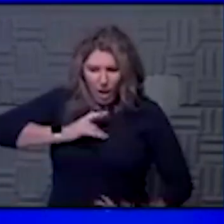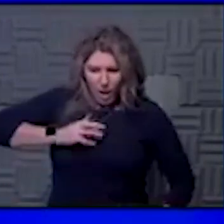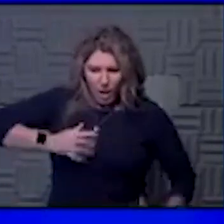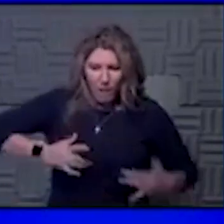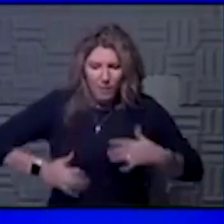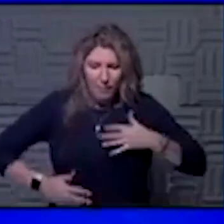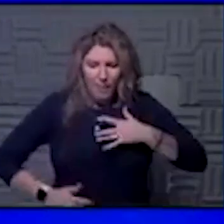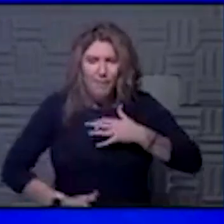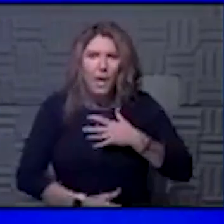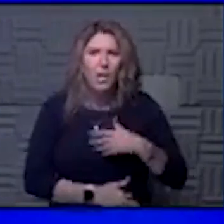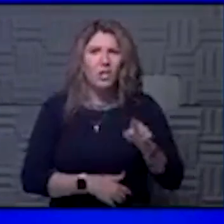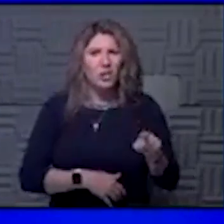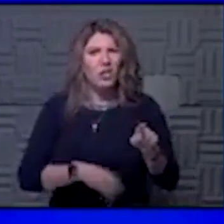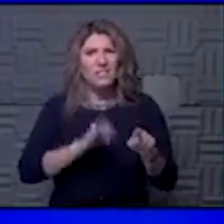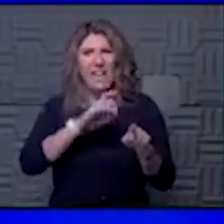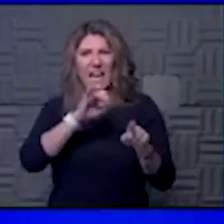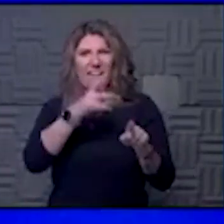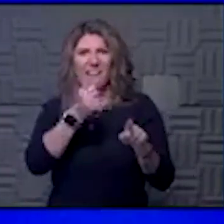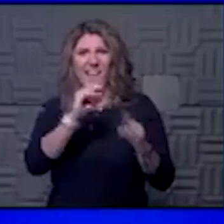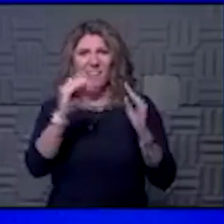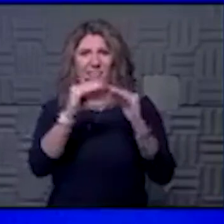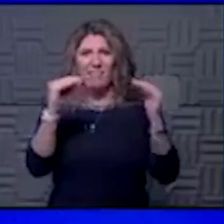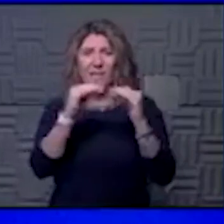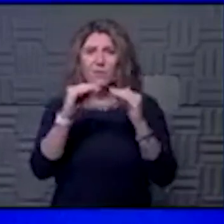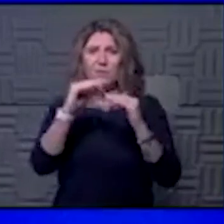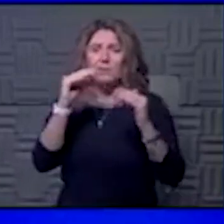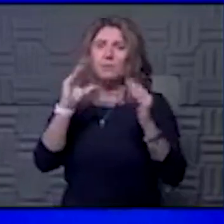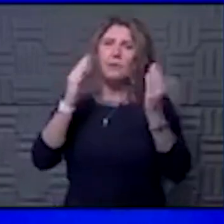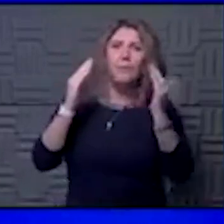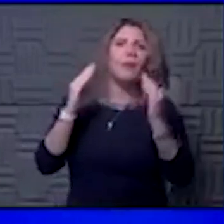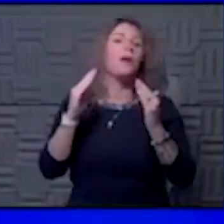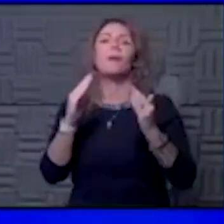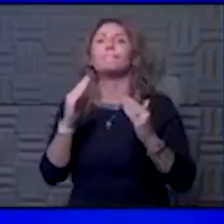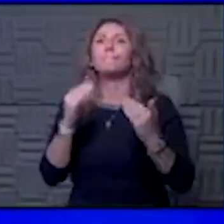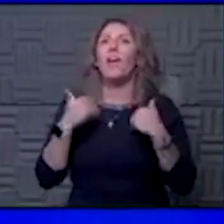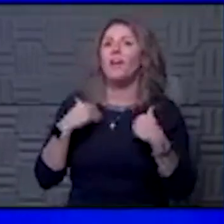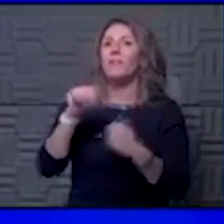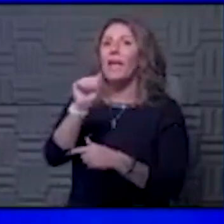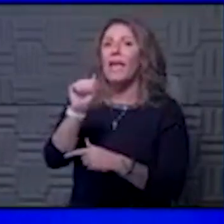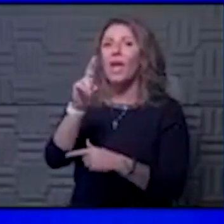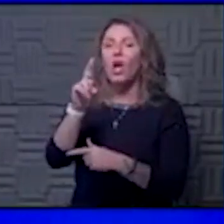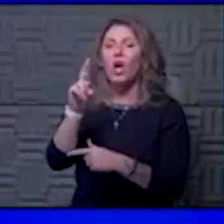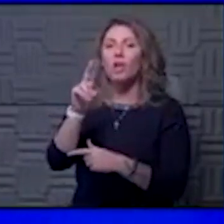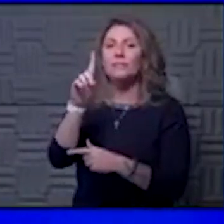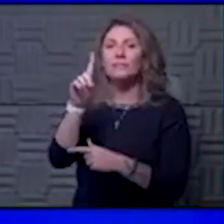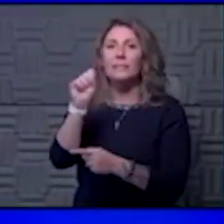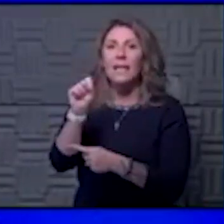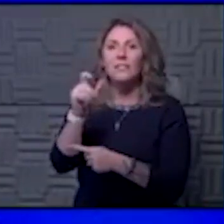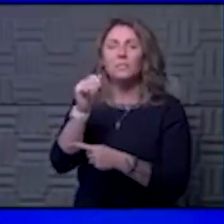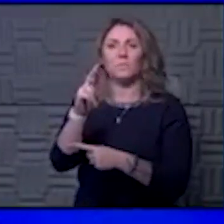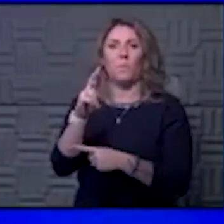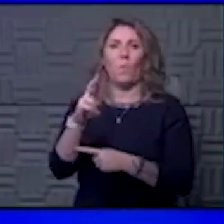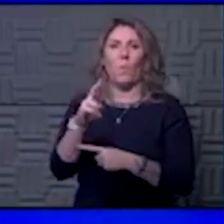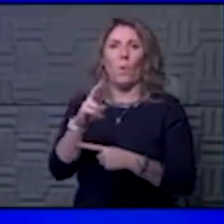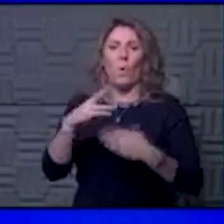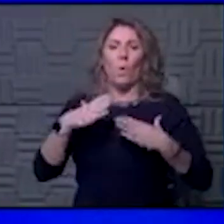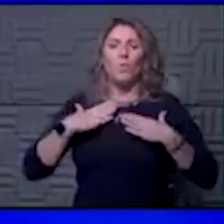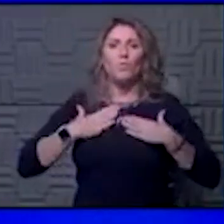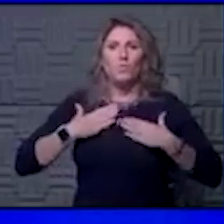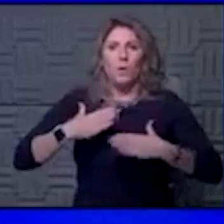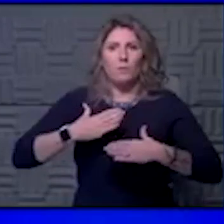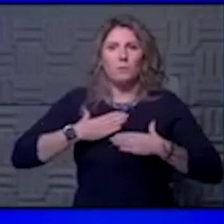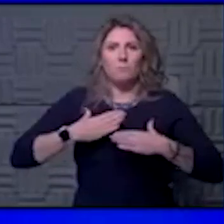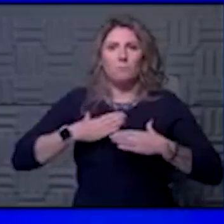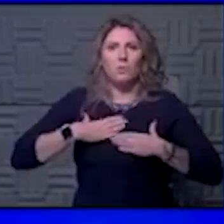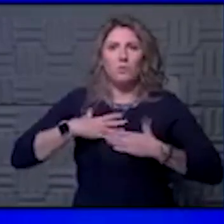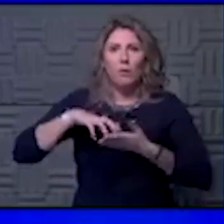cytokine levels compared to other people who have ARDS or respiratory distress for another reason. And those cytokine